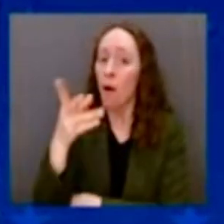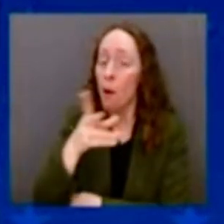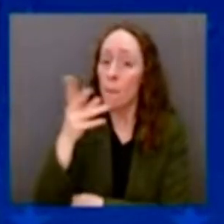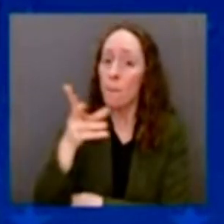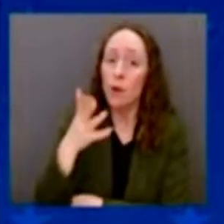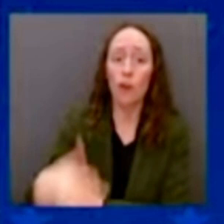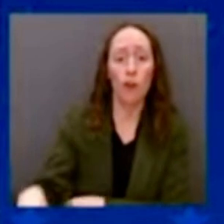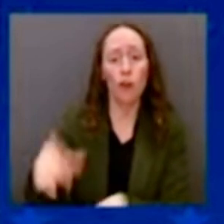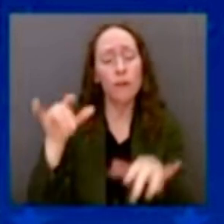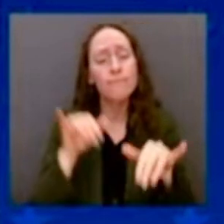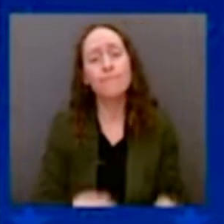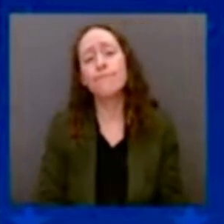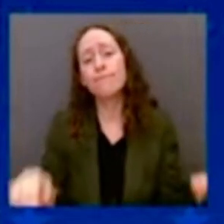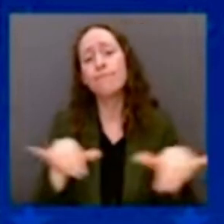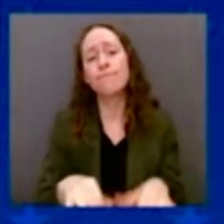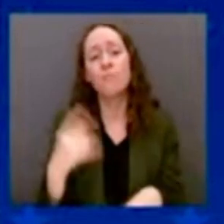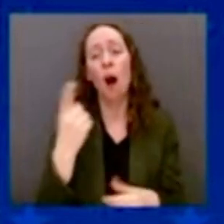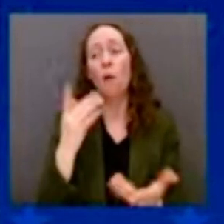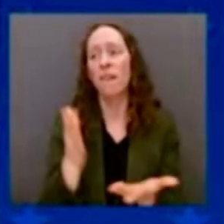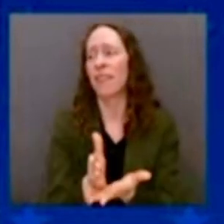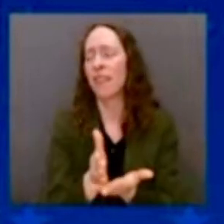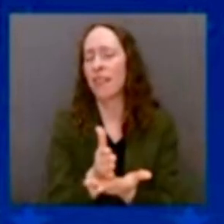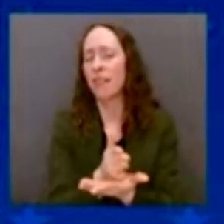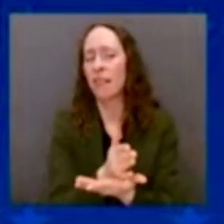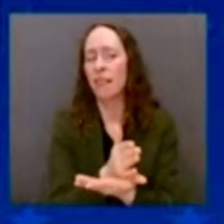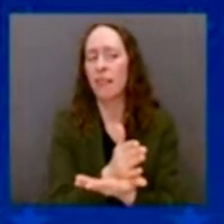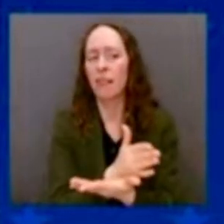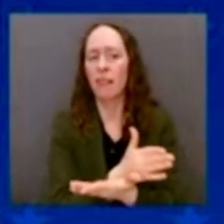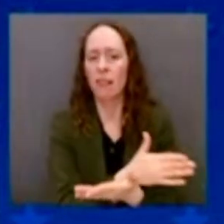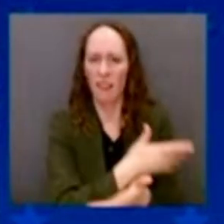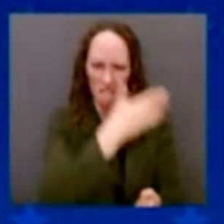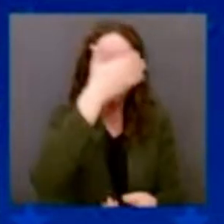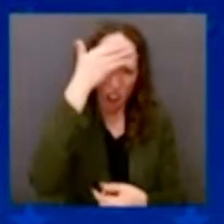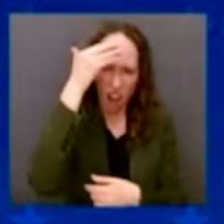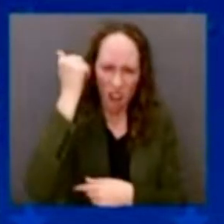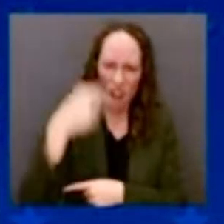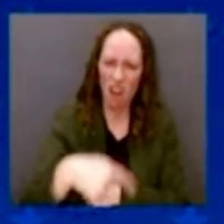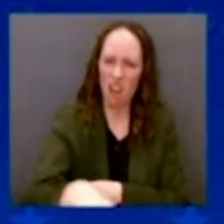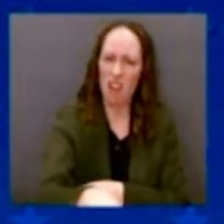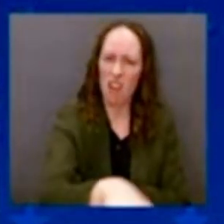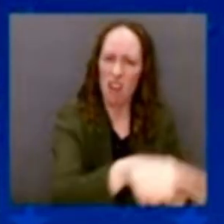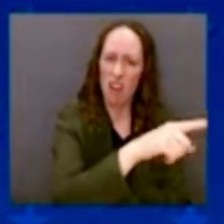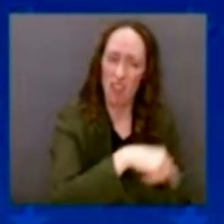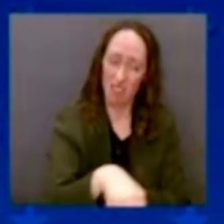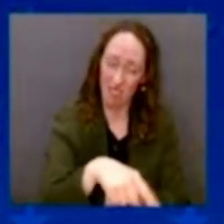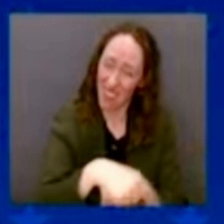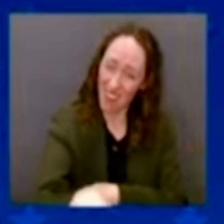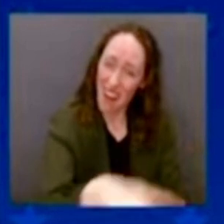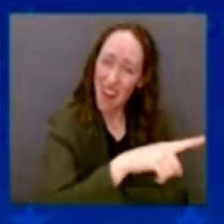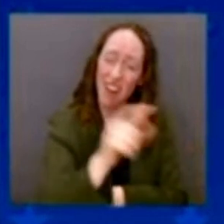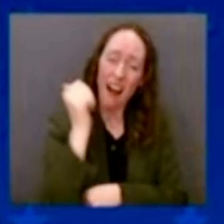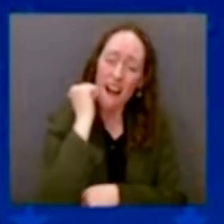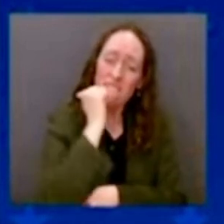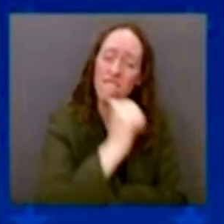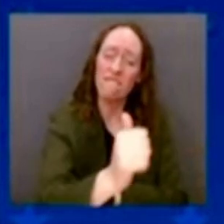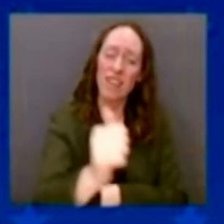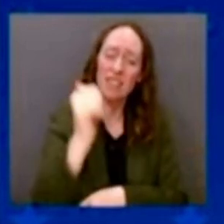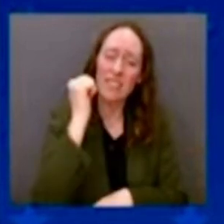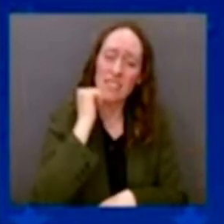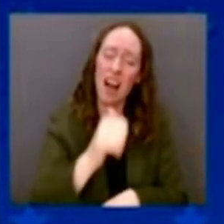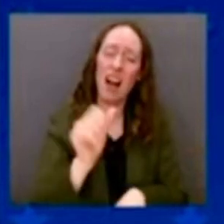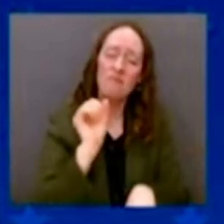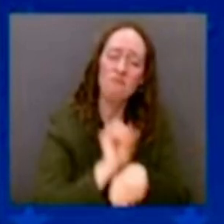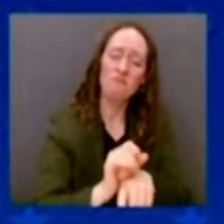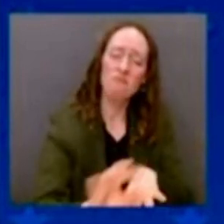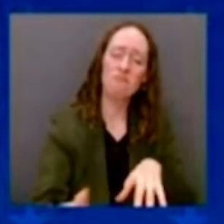they just have a little bit more breathing room with my dad would say. After you pay all your bills, you're sitting at a kitchen table writing out the last bill. You